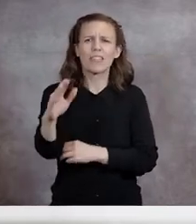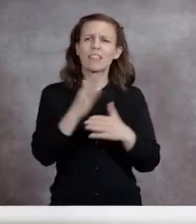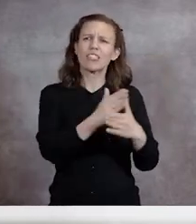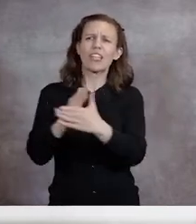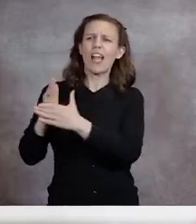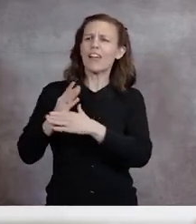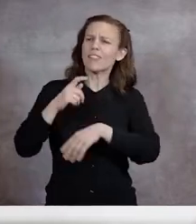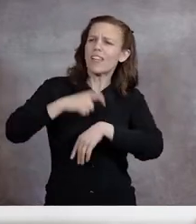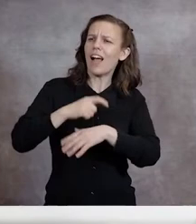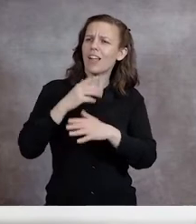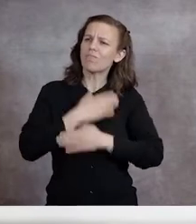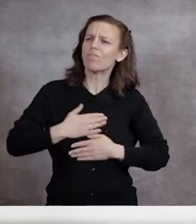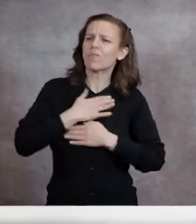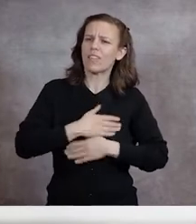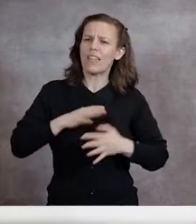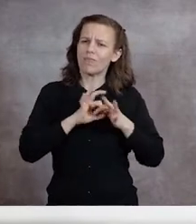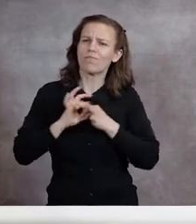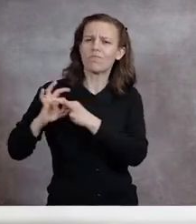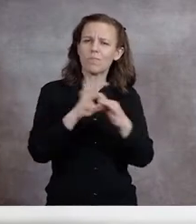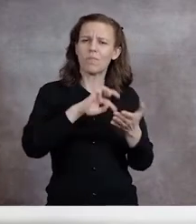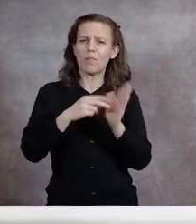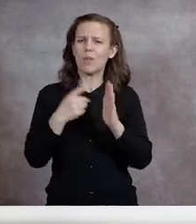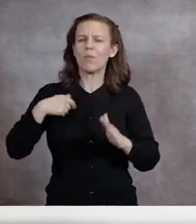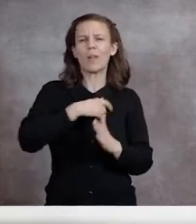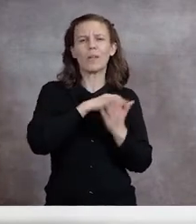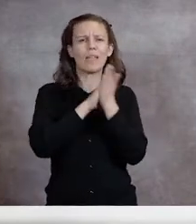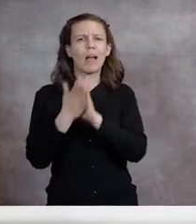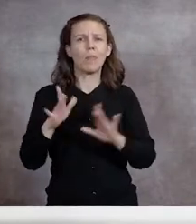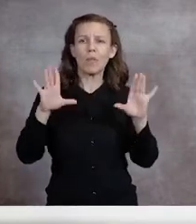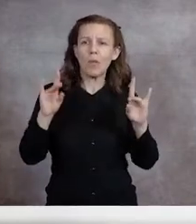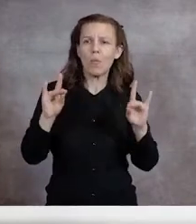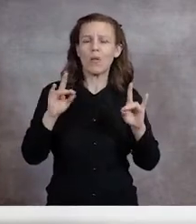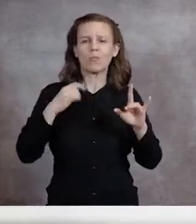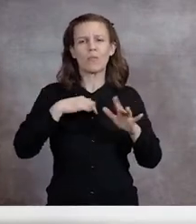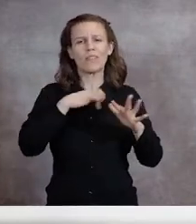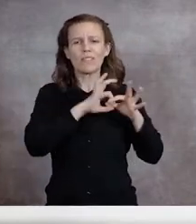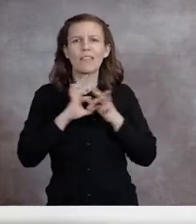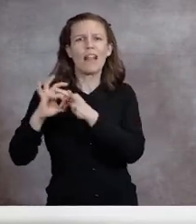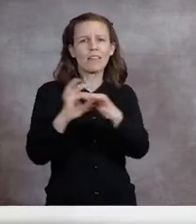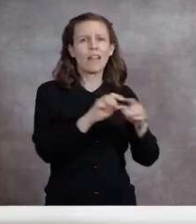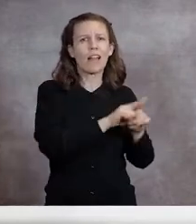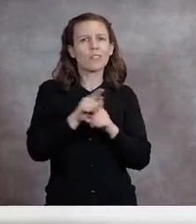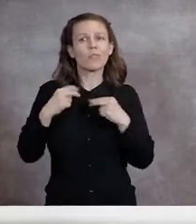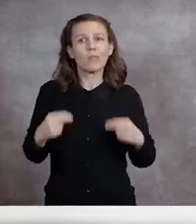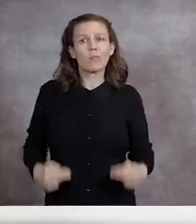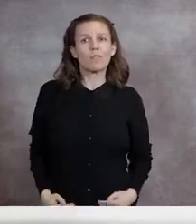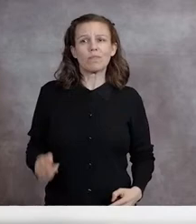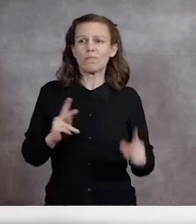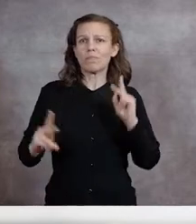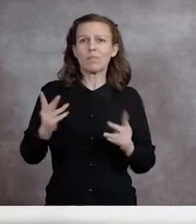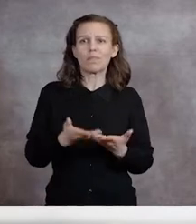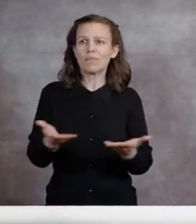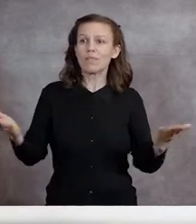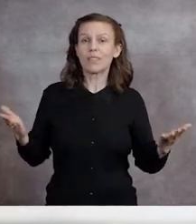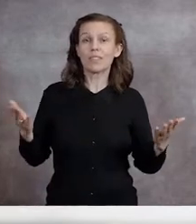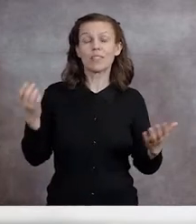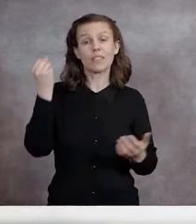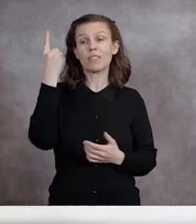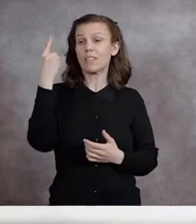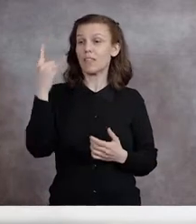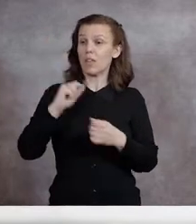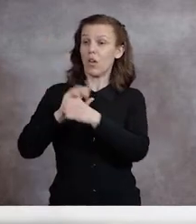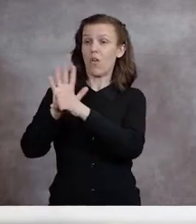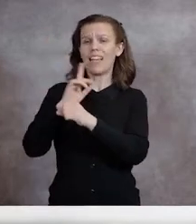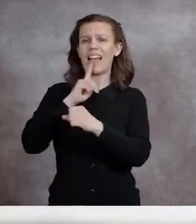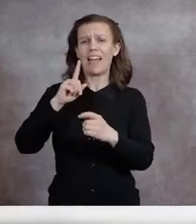shared moments that unite us all as Lobos and bring us together as human beings. For many, COVID has inalterably